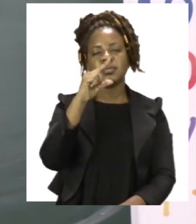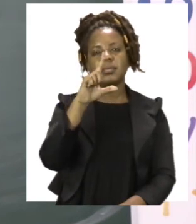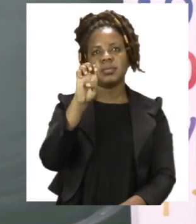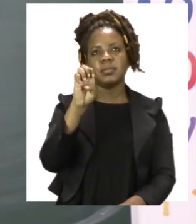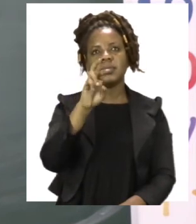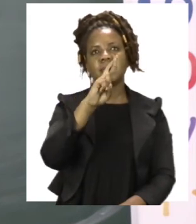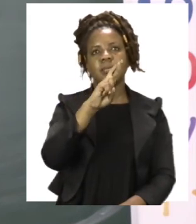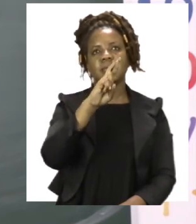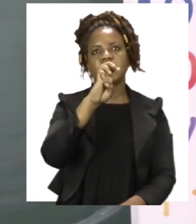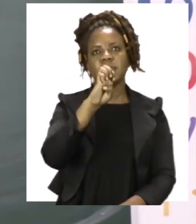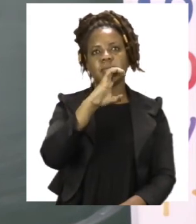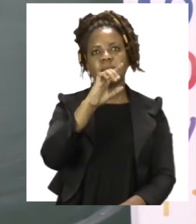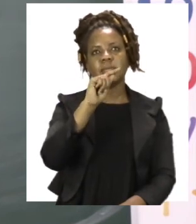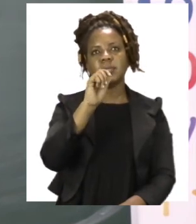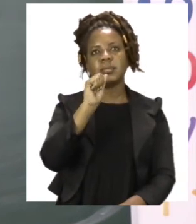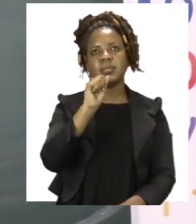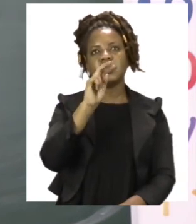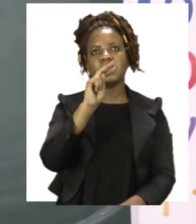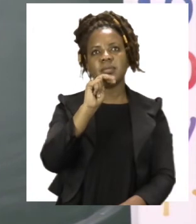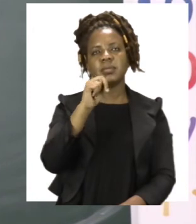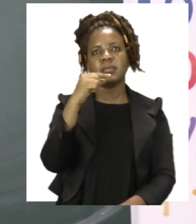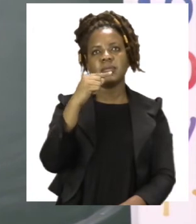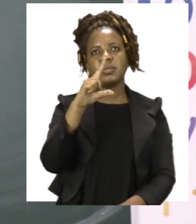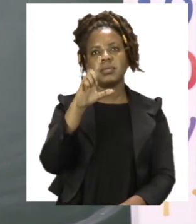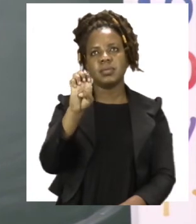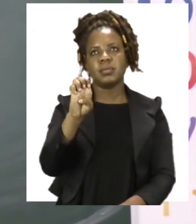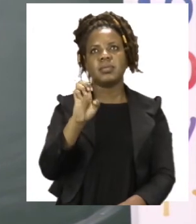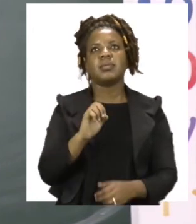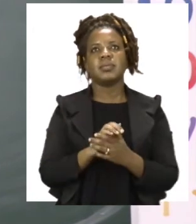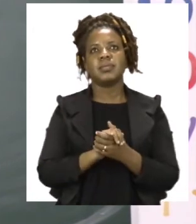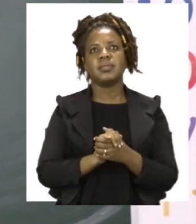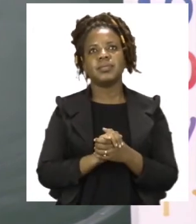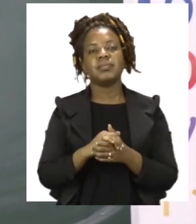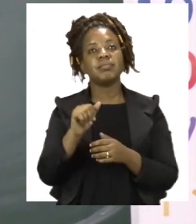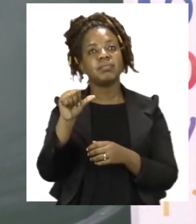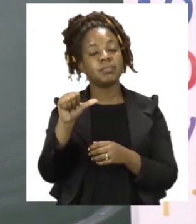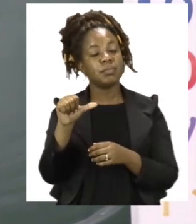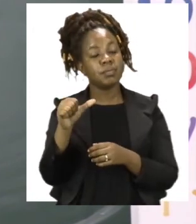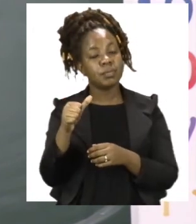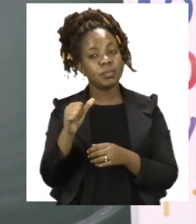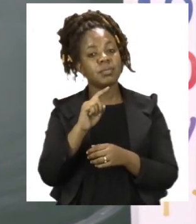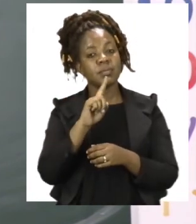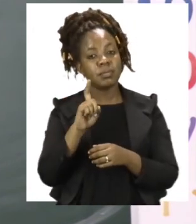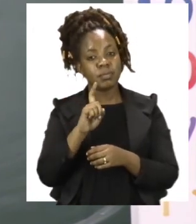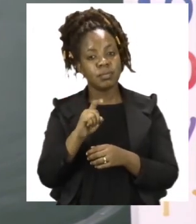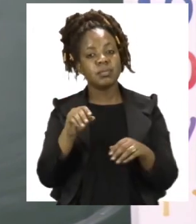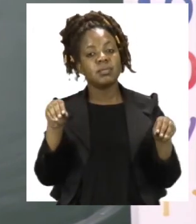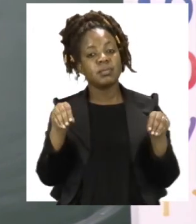Rectangle. The rest of the questions I would like you to try by yourselves.